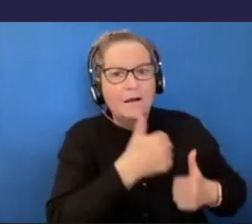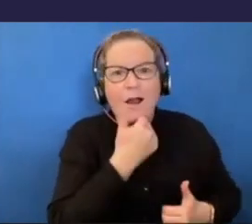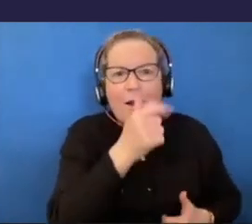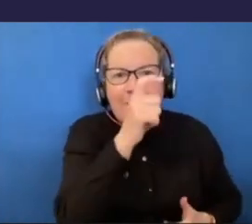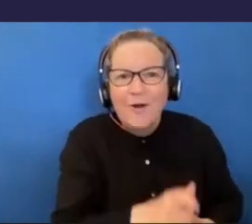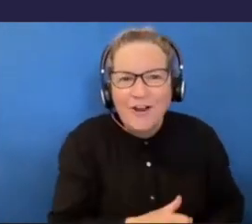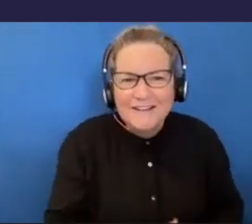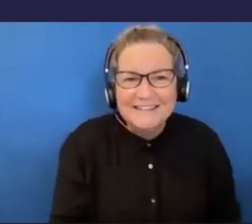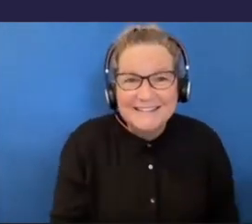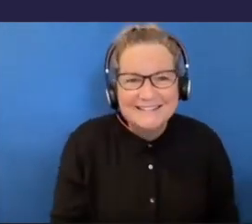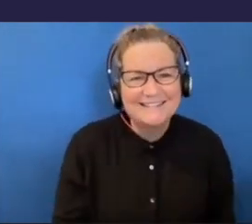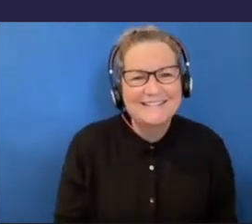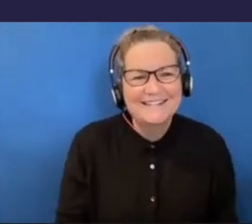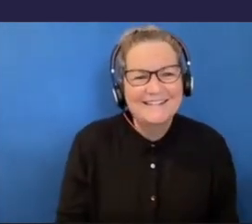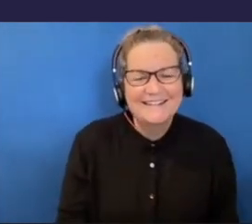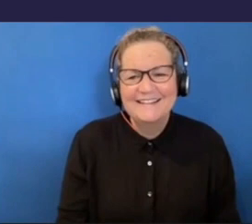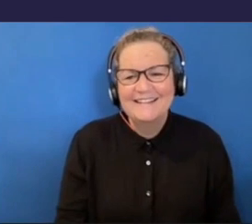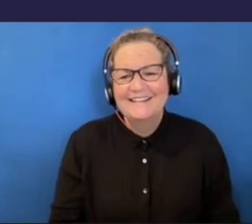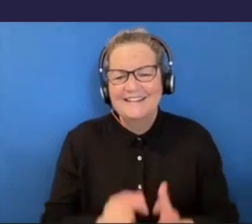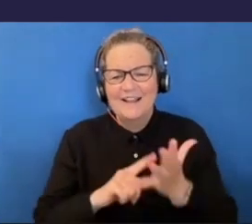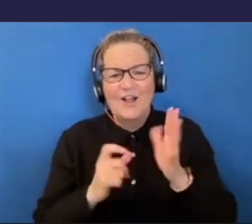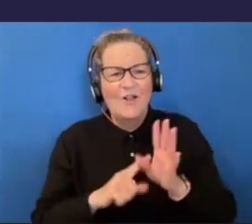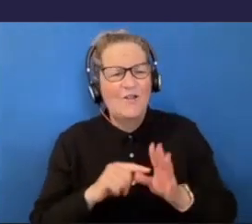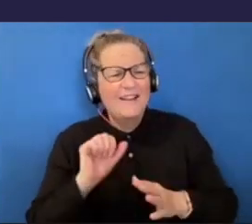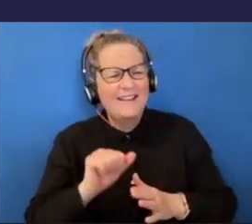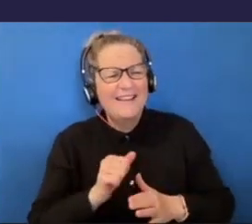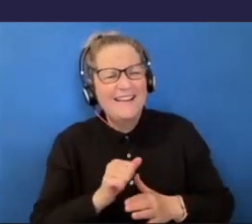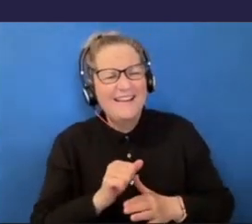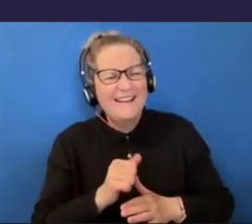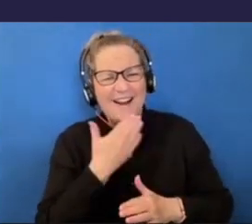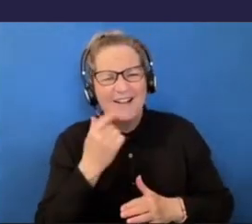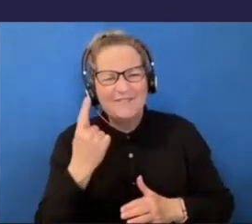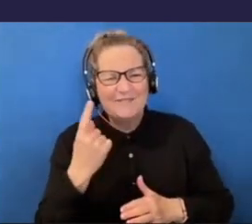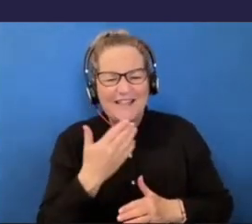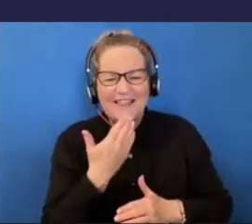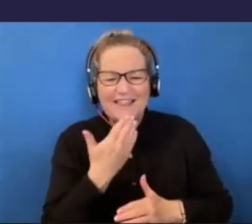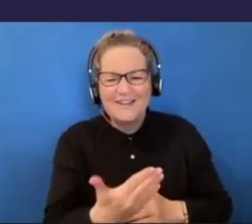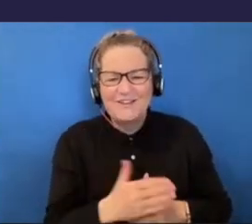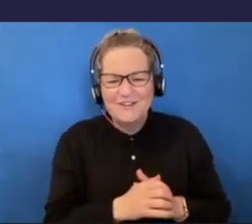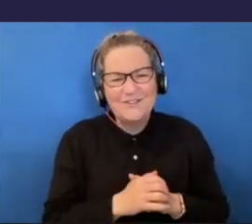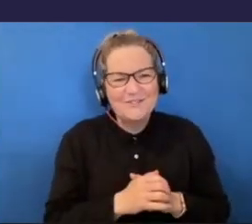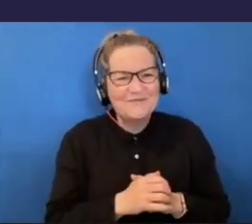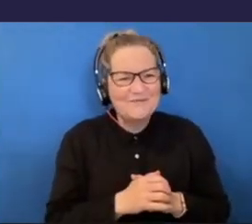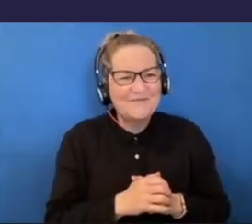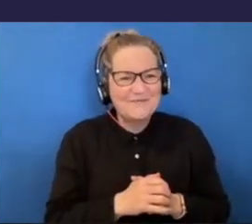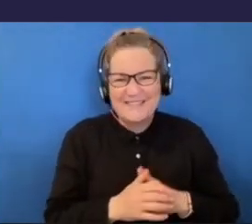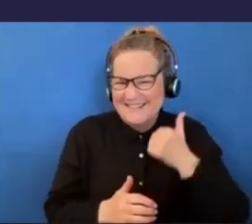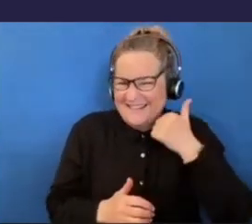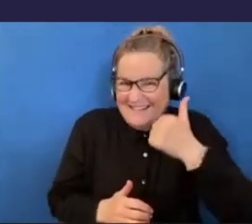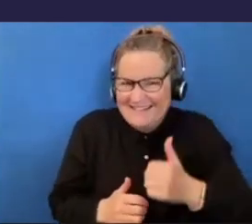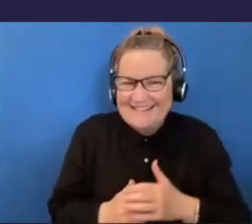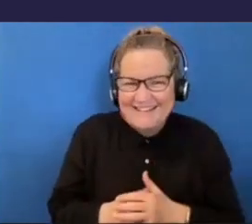Yeah, really cool. Awesome. Well, thank you, Jackie for chatting with me.